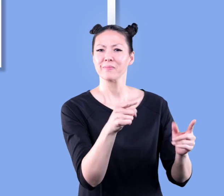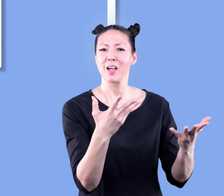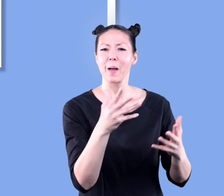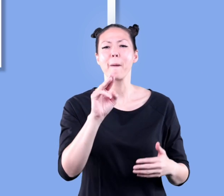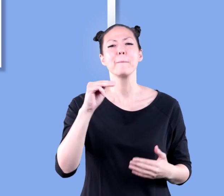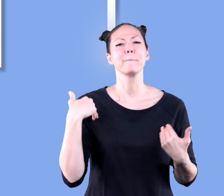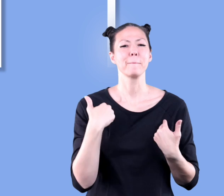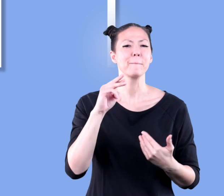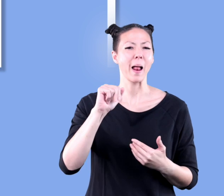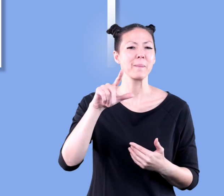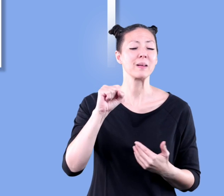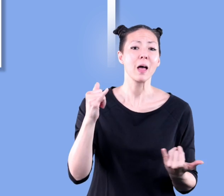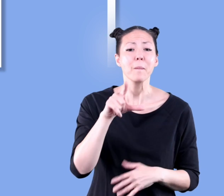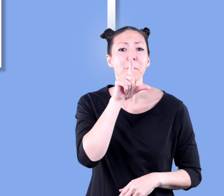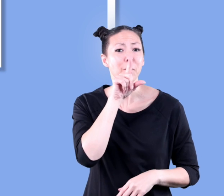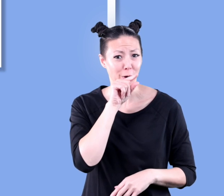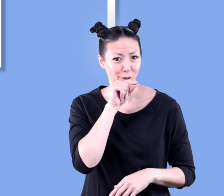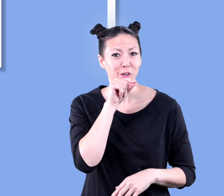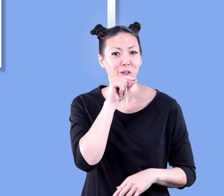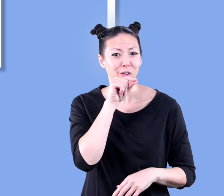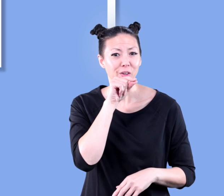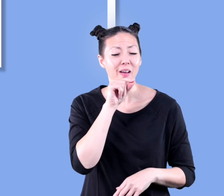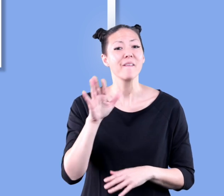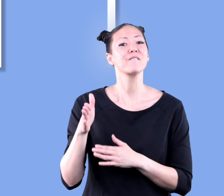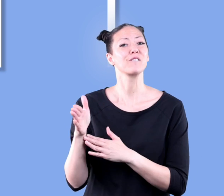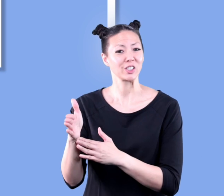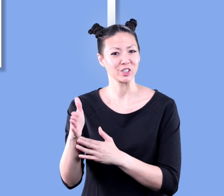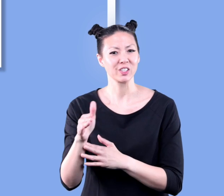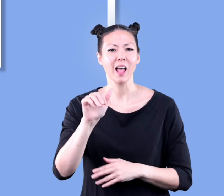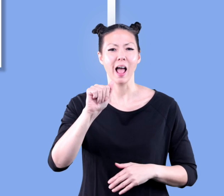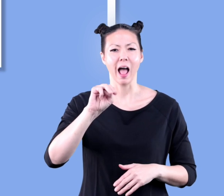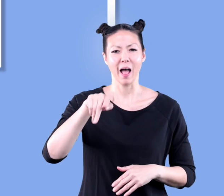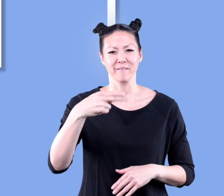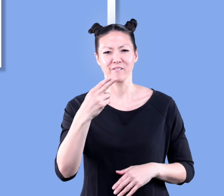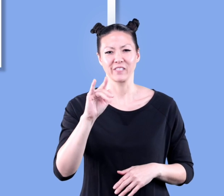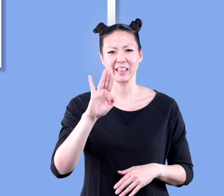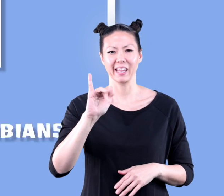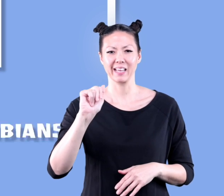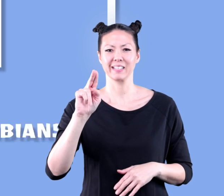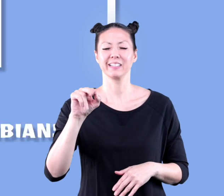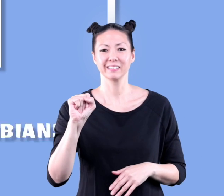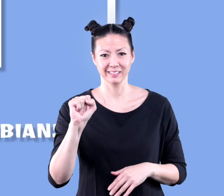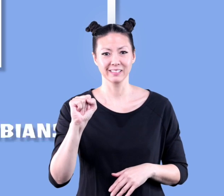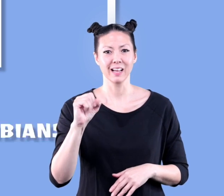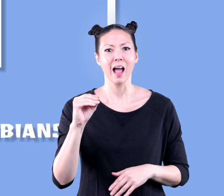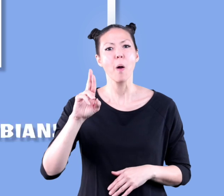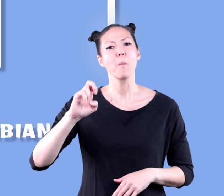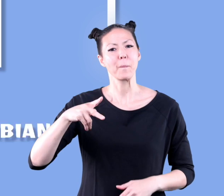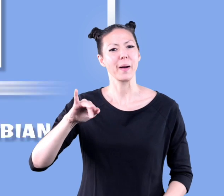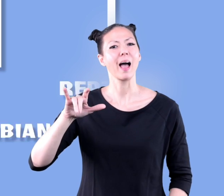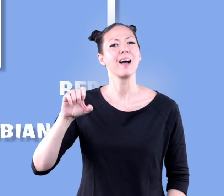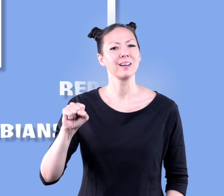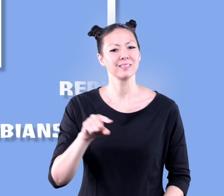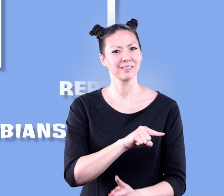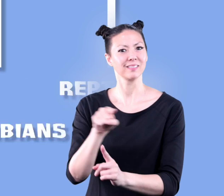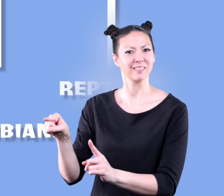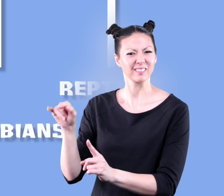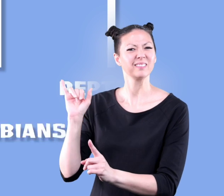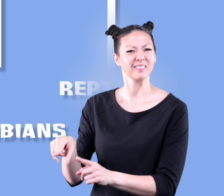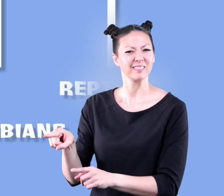mammals birds fish amphibians and